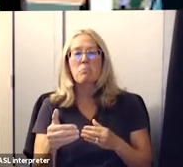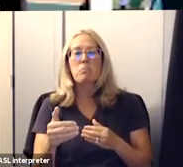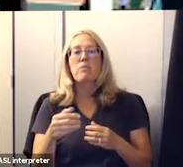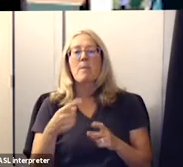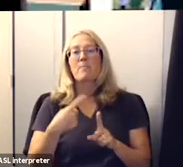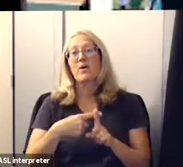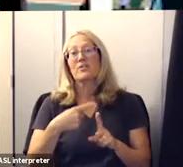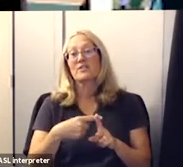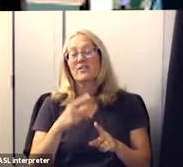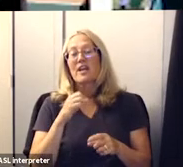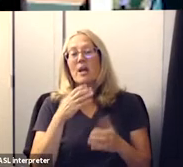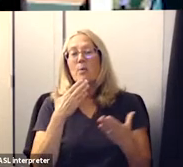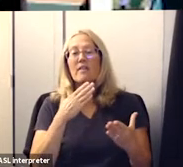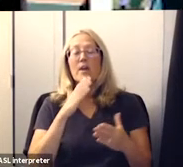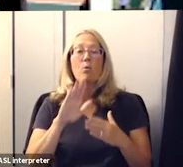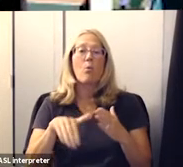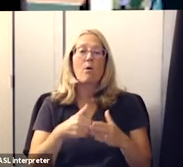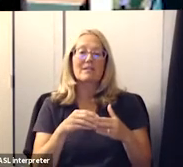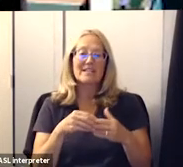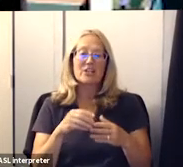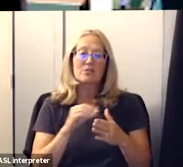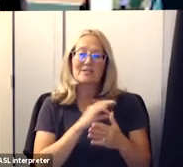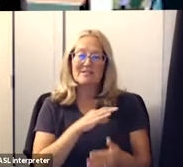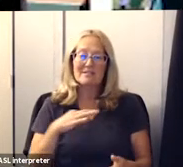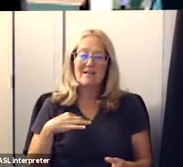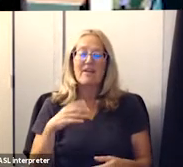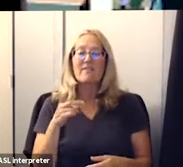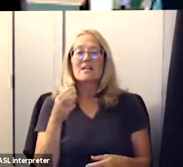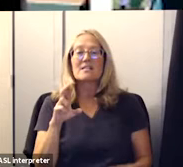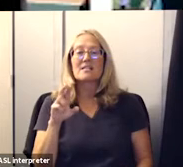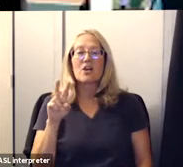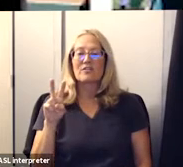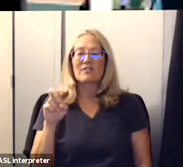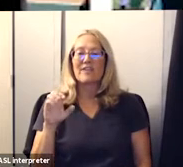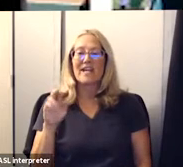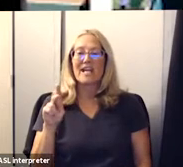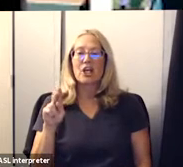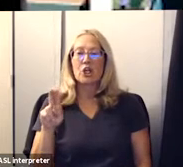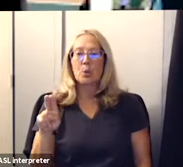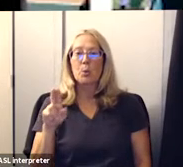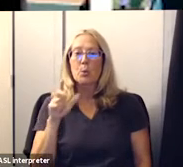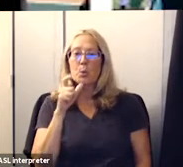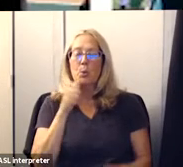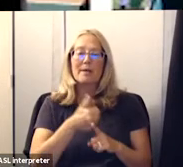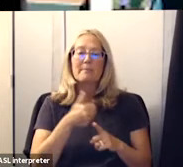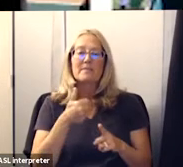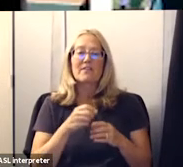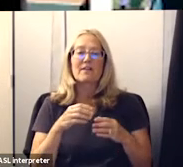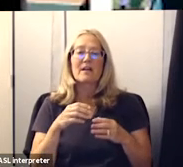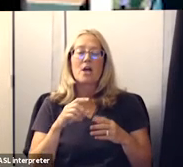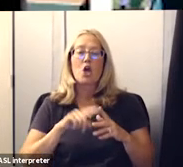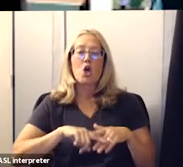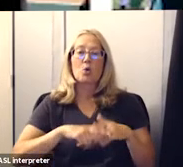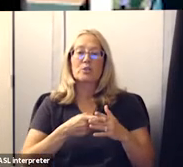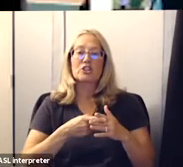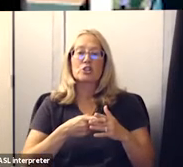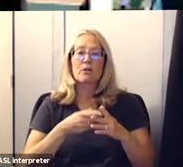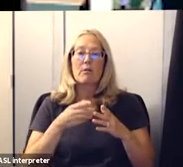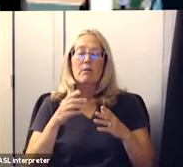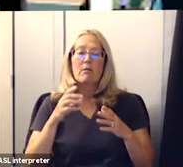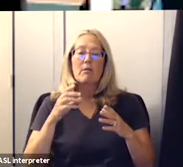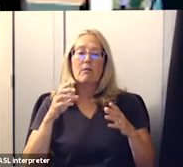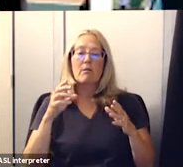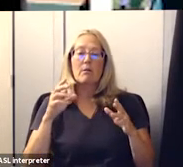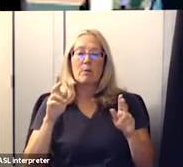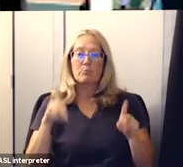you and our leaders and staff mr uh dr vecchio who i believe was one of the the uh original uh people who